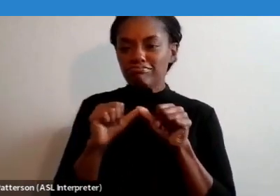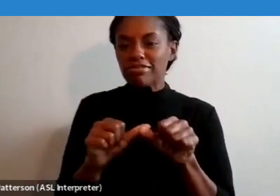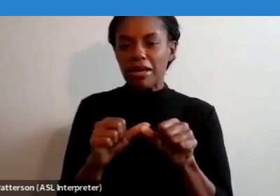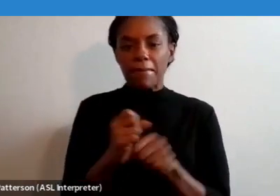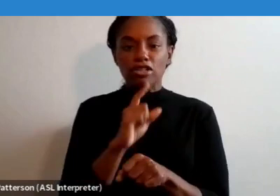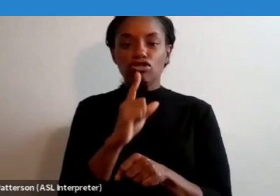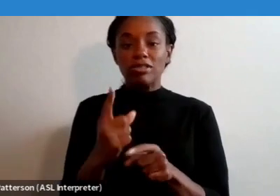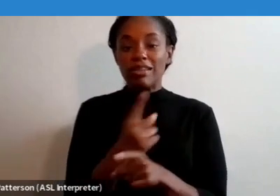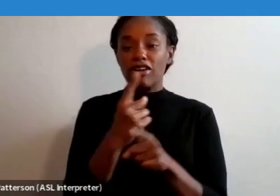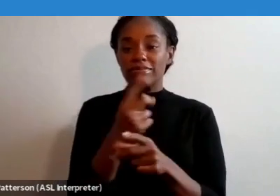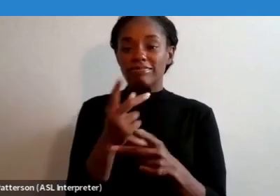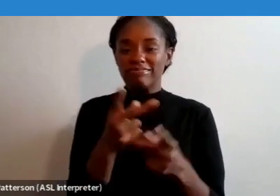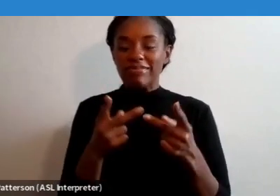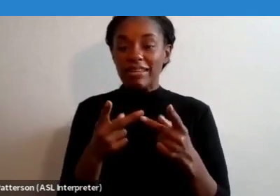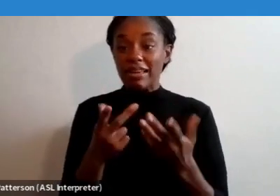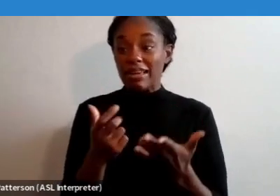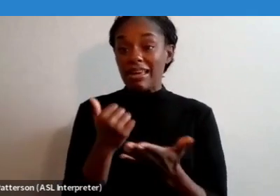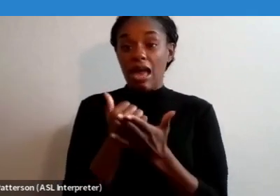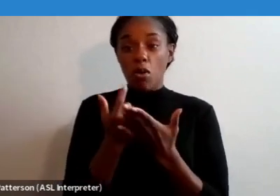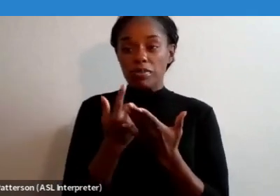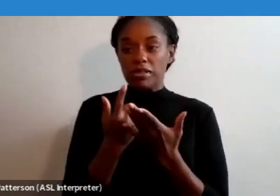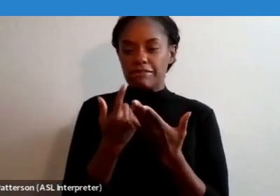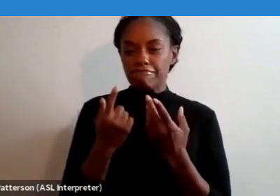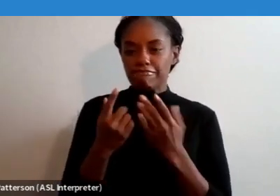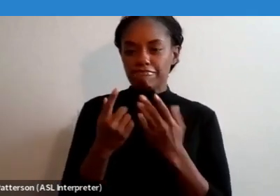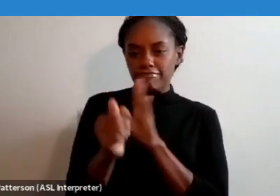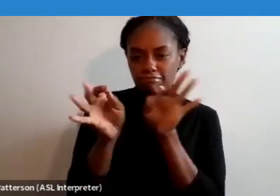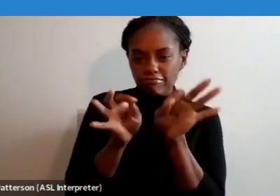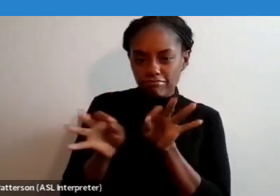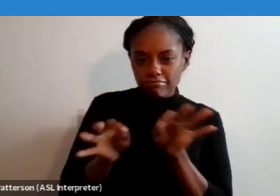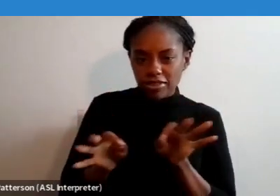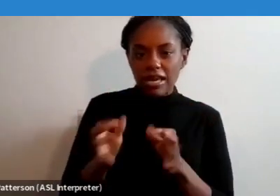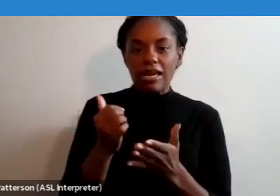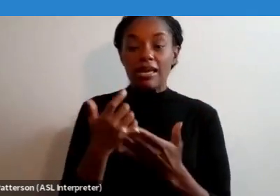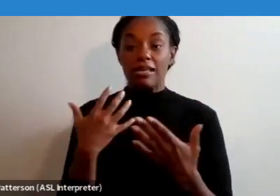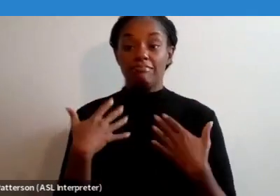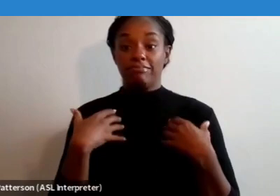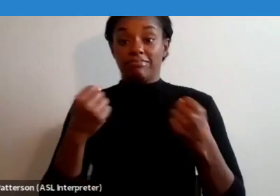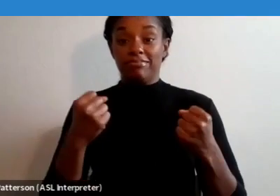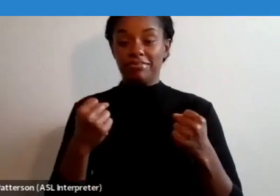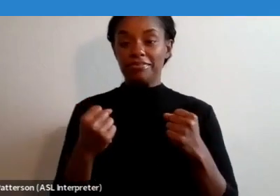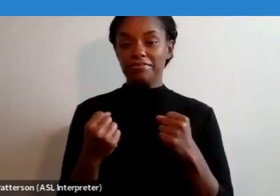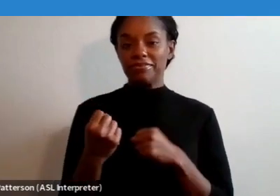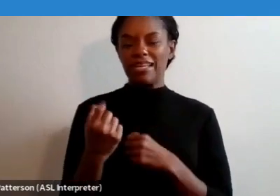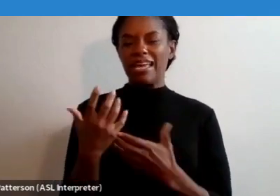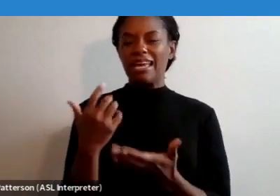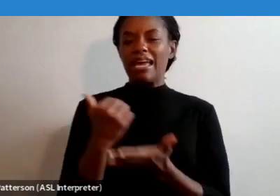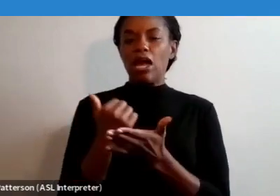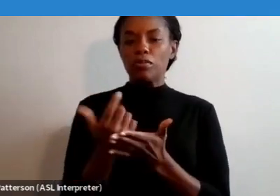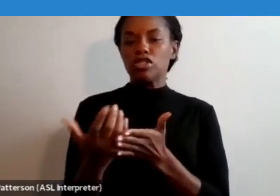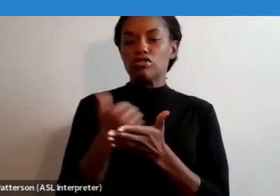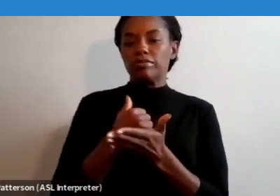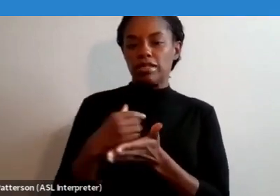It enhances effectiveness. It boosts confidence and credibility. It increases earning potential and hireability.